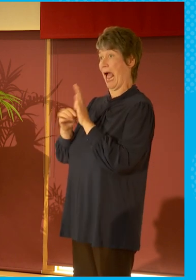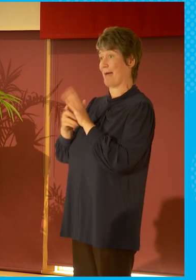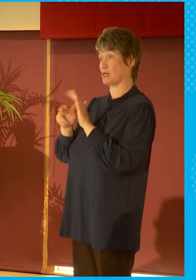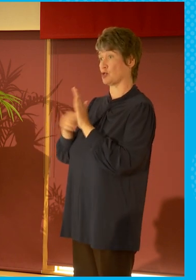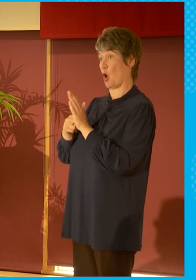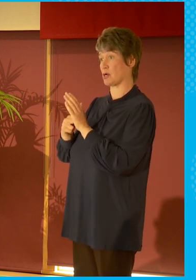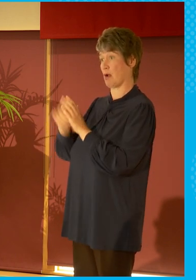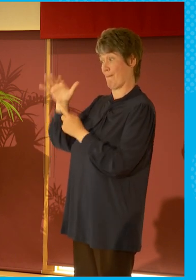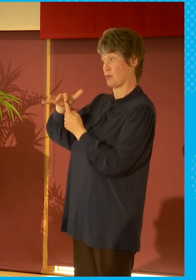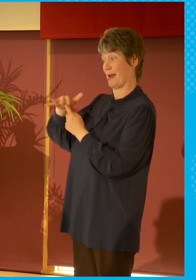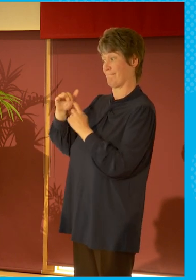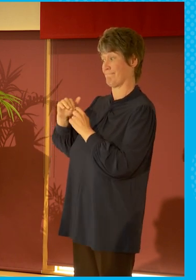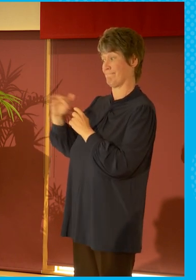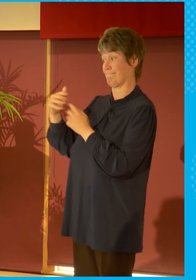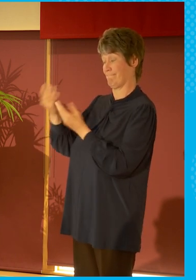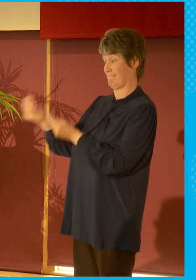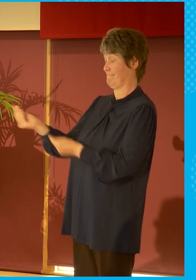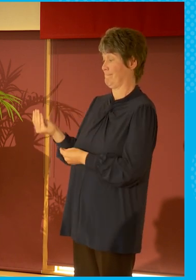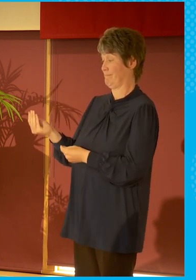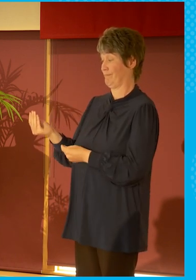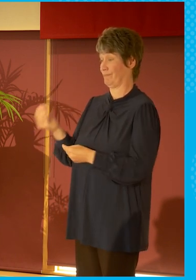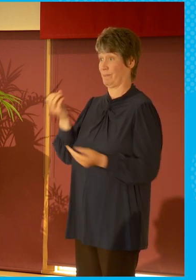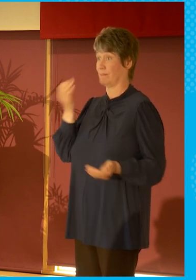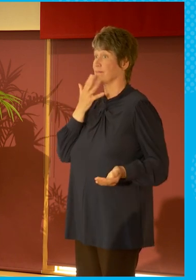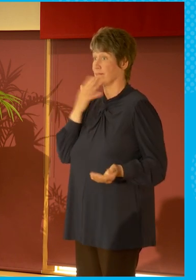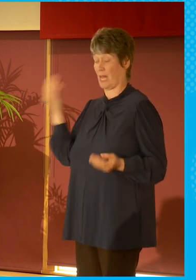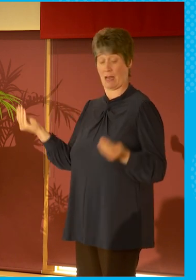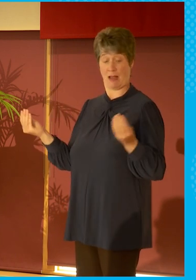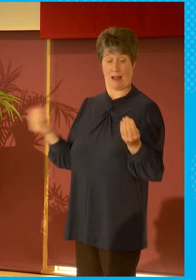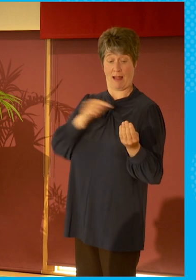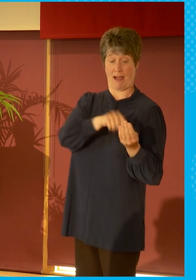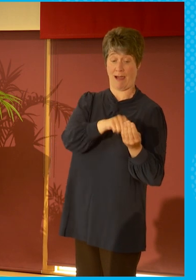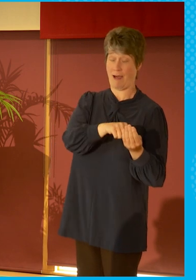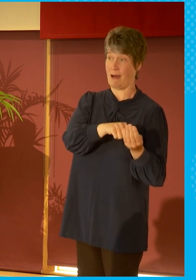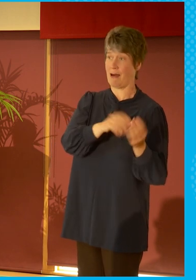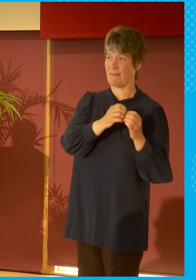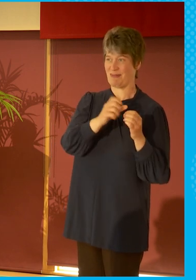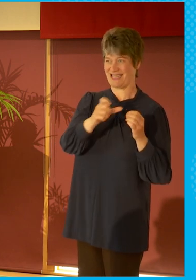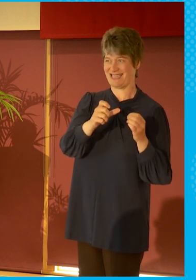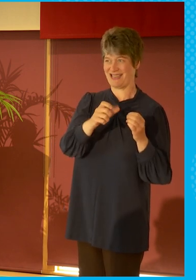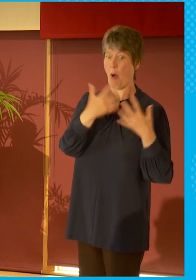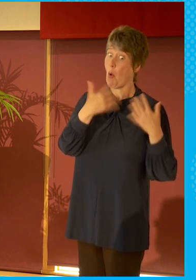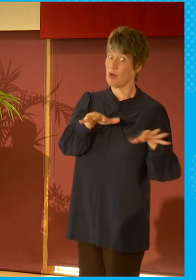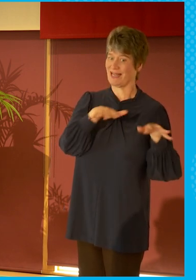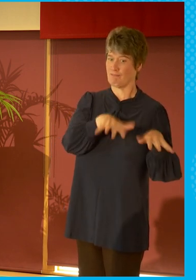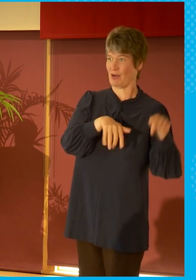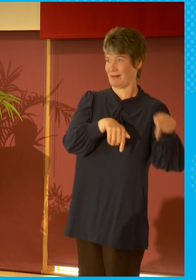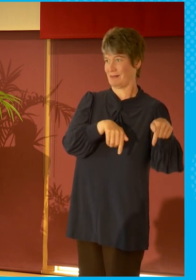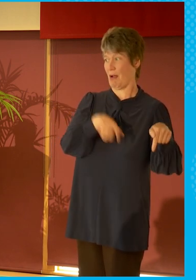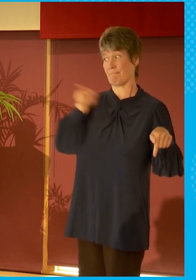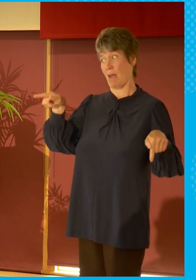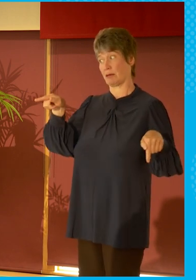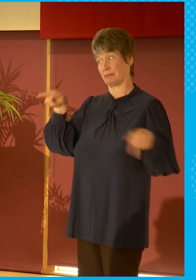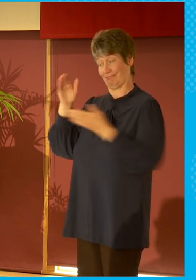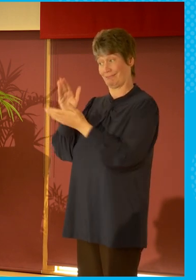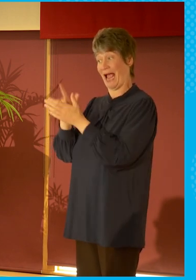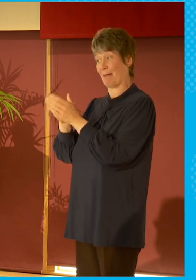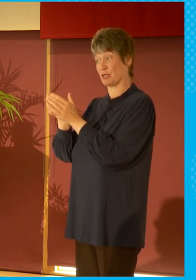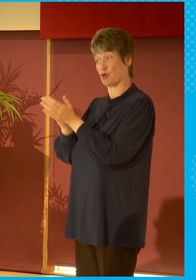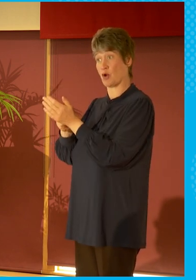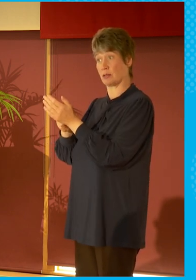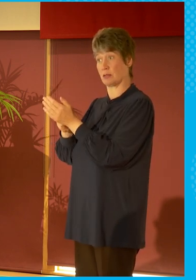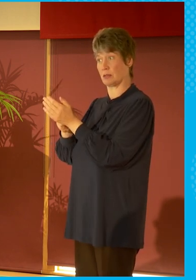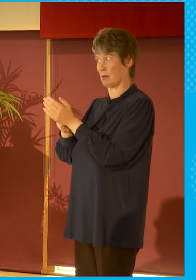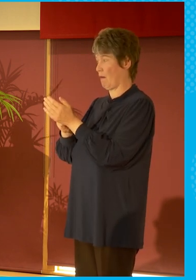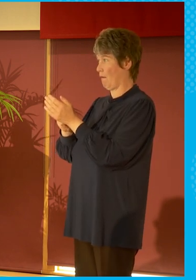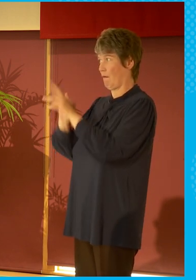BBC but with Amazon Prime what you get is an international stage which means for me as a director I can